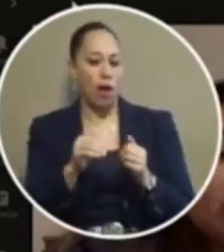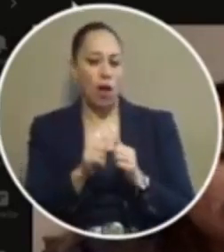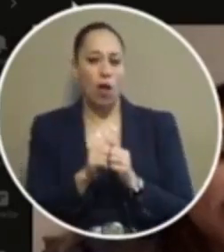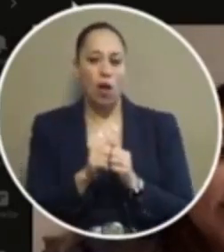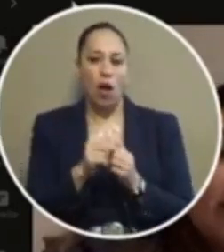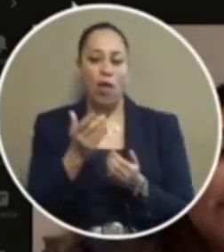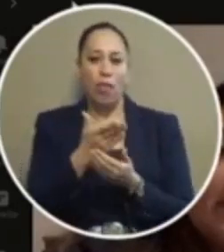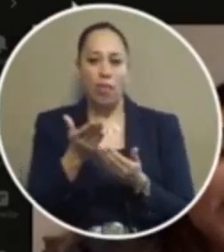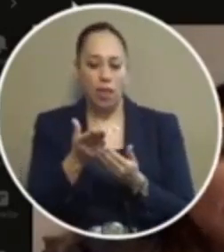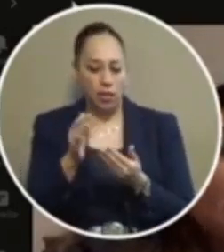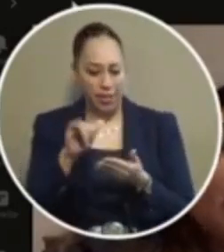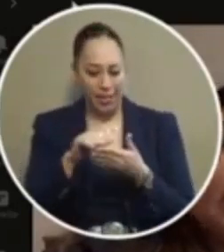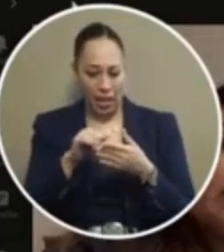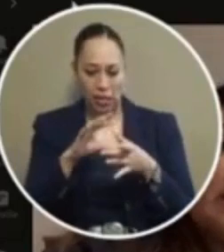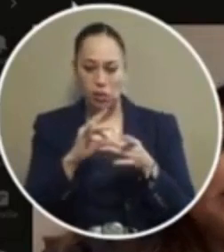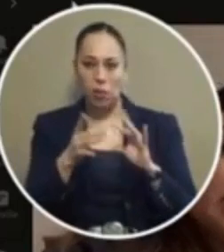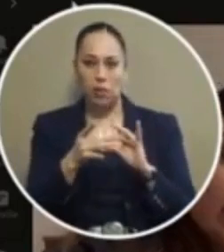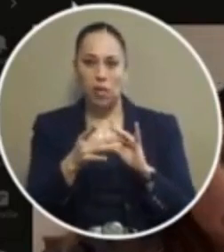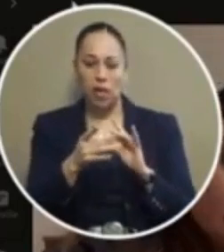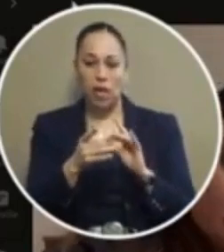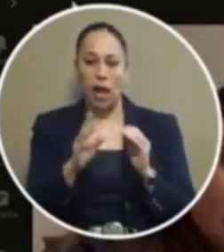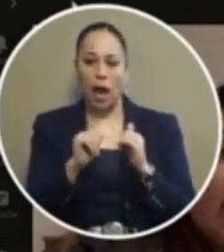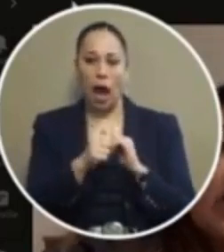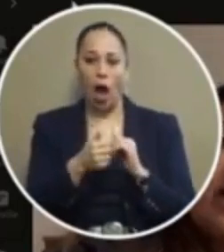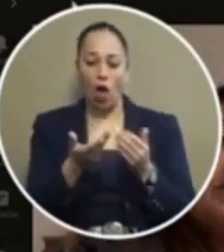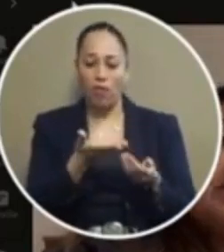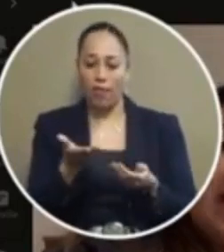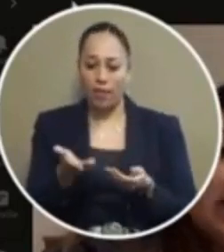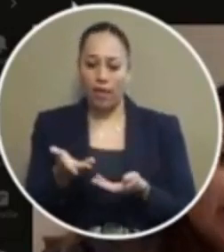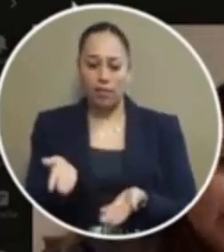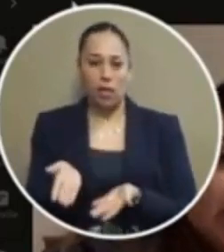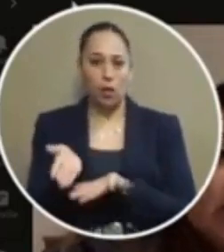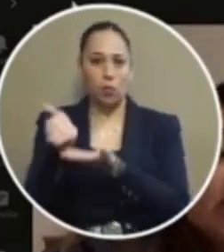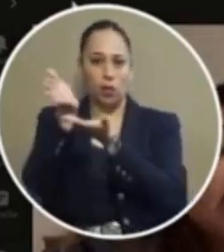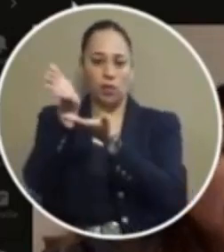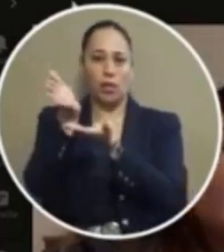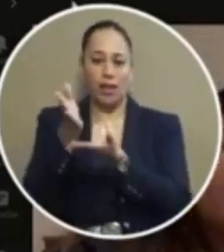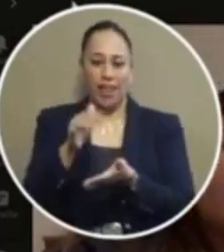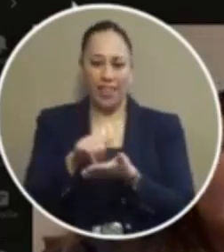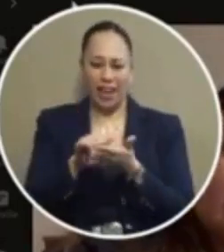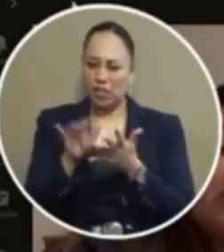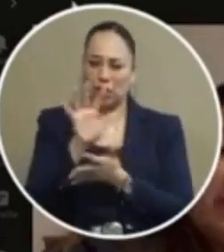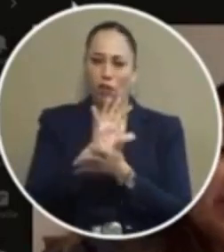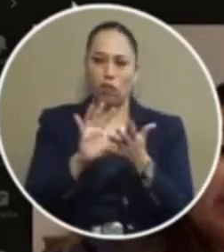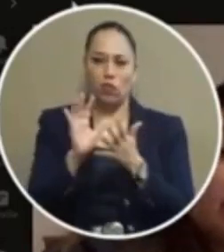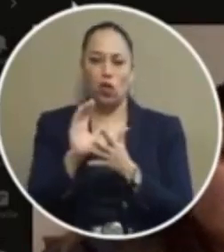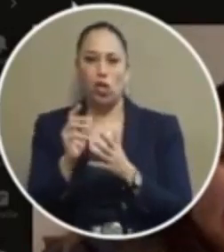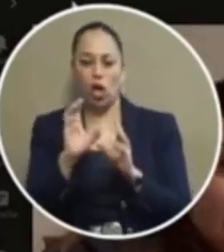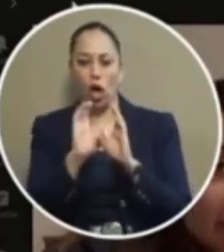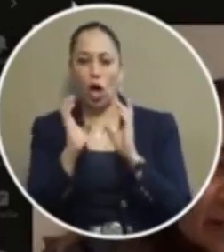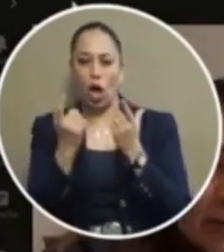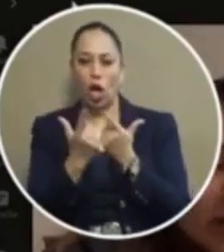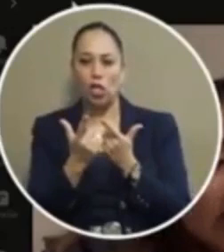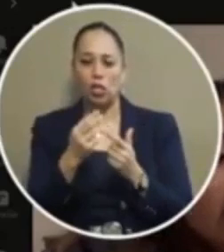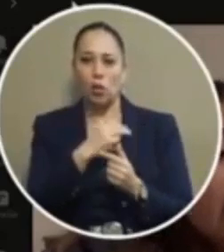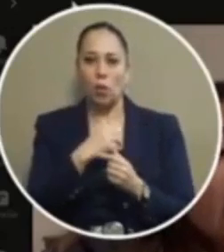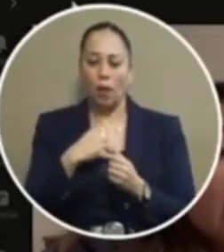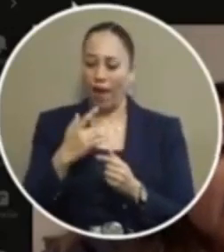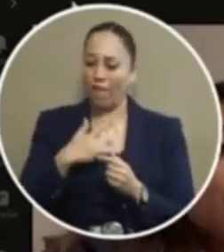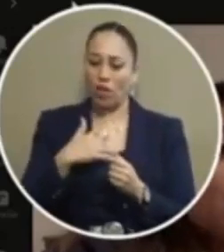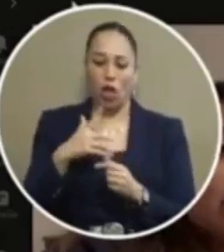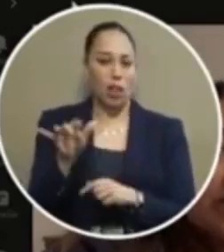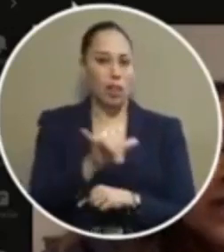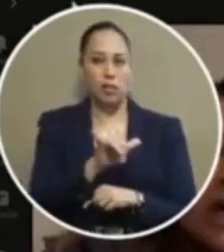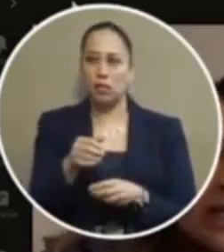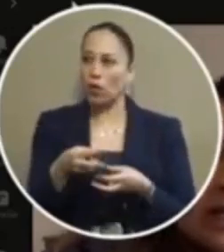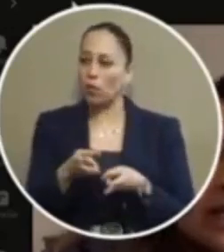things are being messaged and the way it's being presented and there has been mass confusion that city council members and i feel the same way